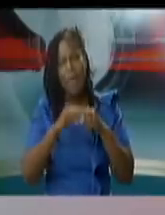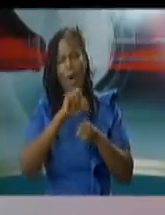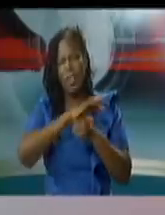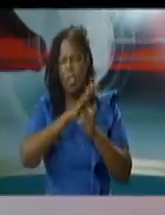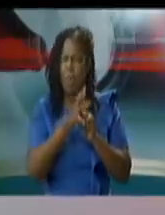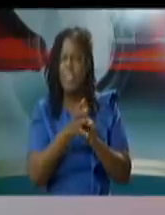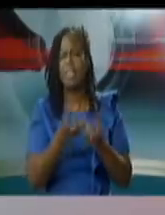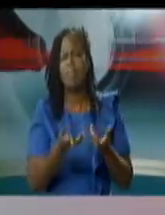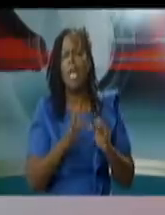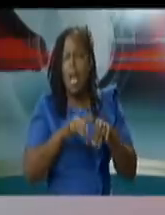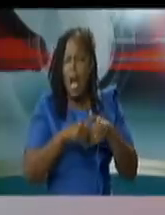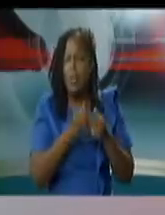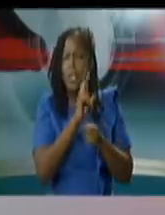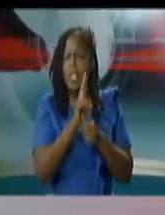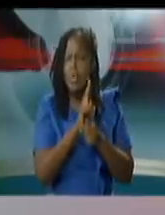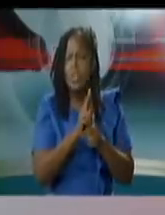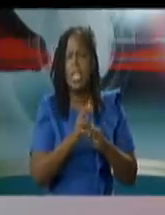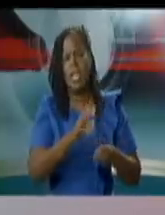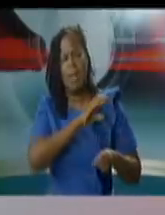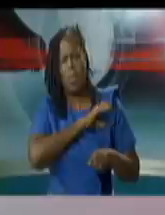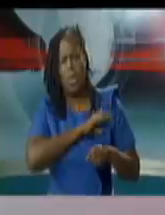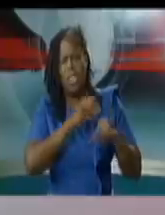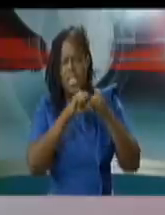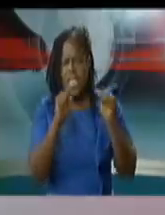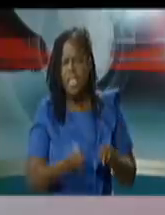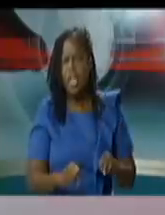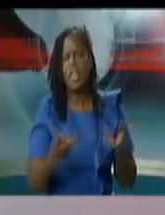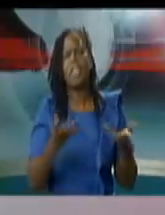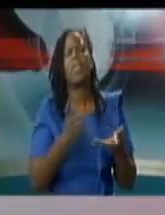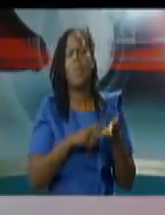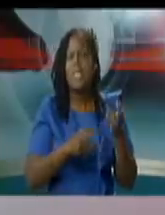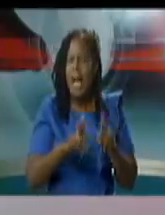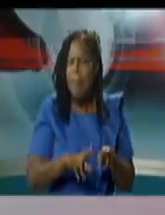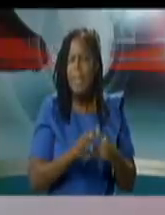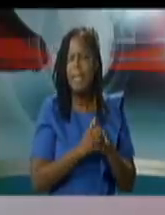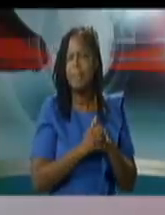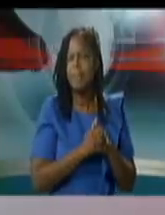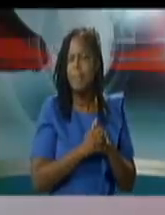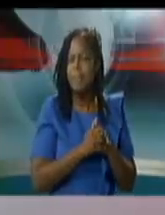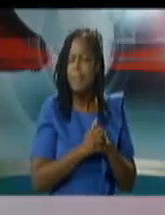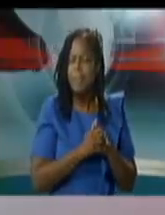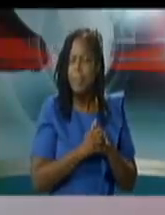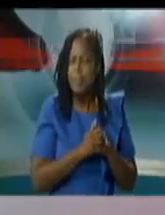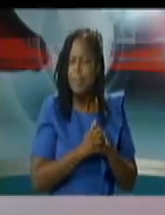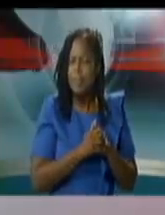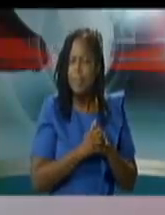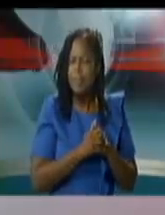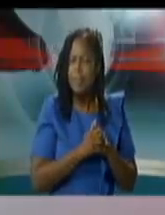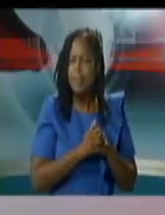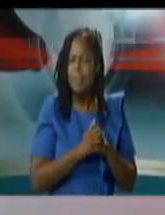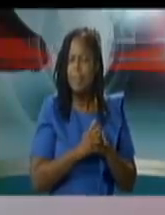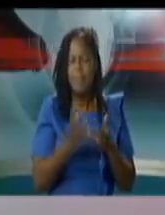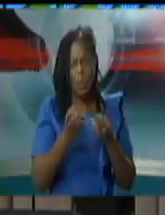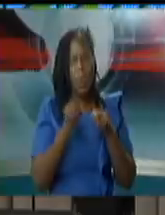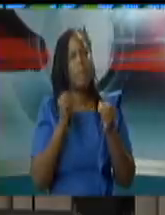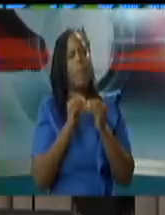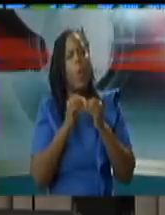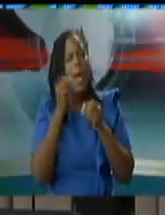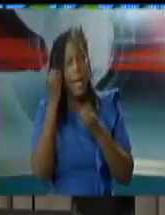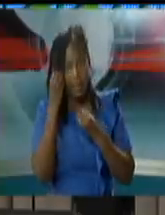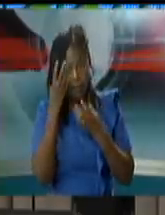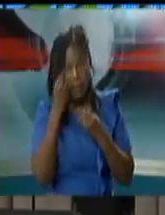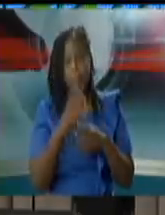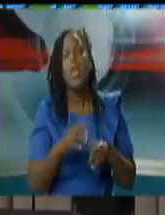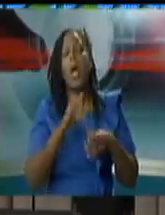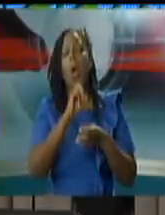now if it's something we all want to do right now only when the economy stronger so just something on those two to my questions sure so i would take the first